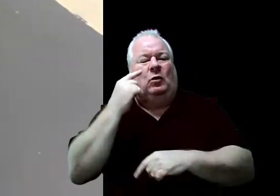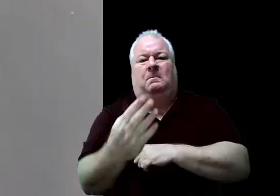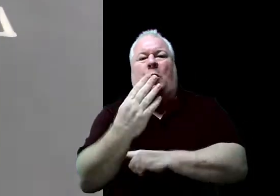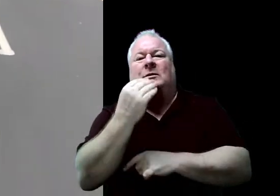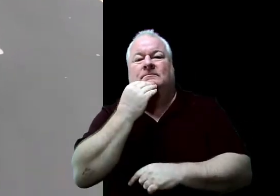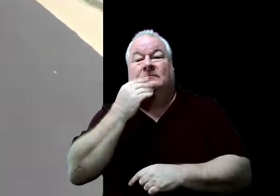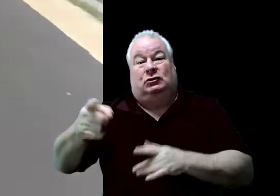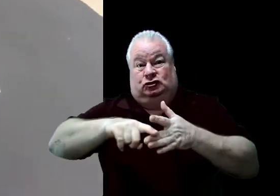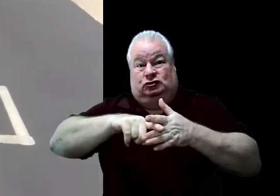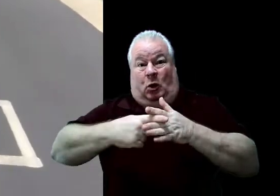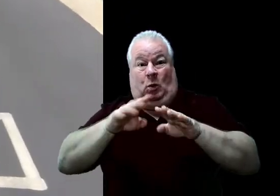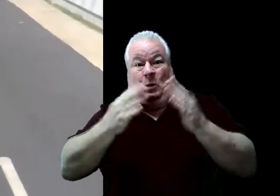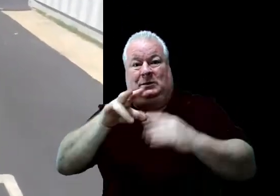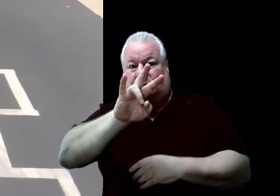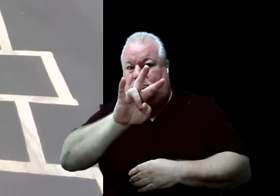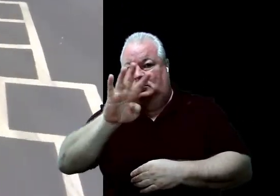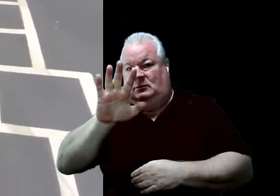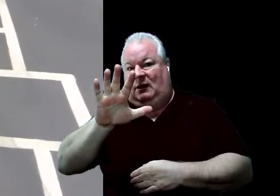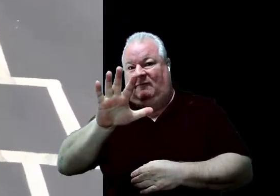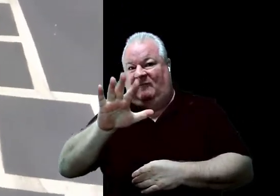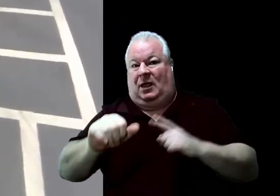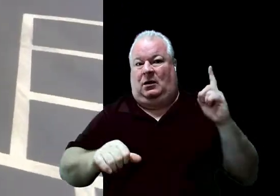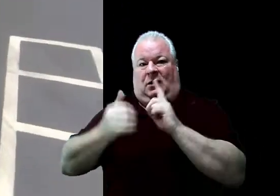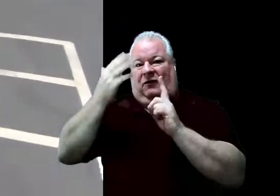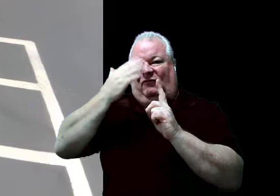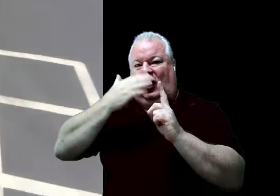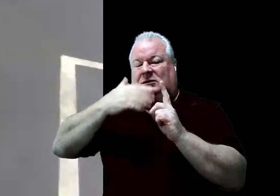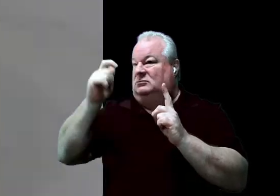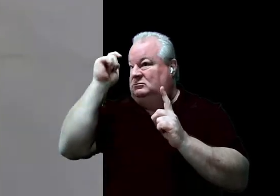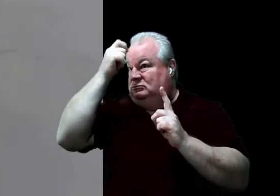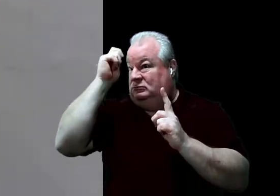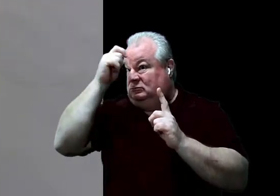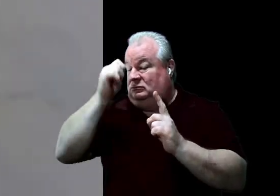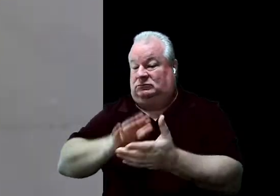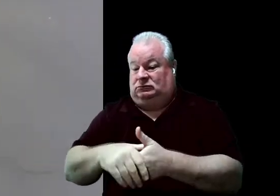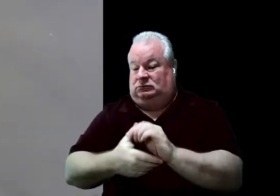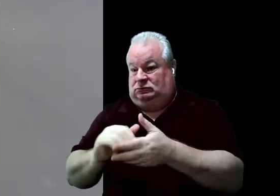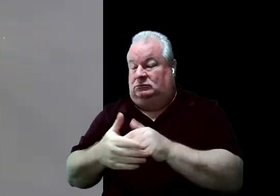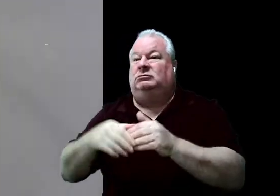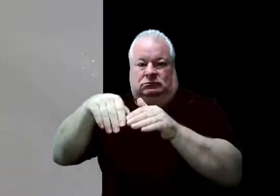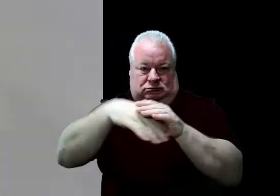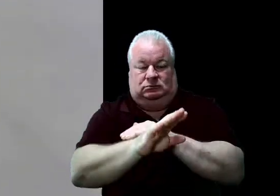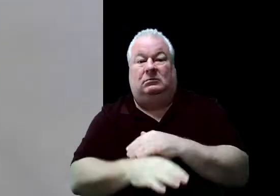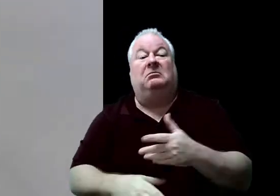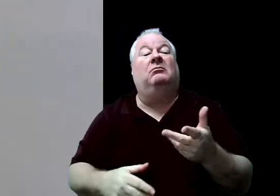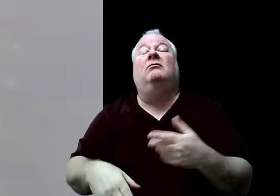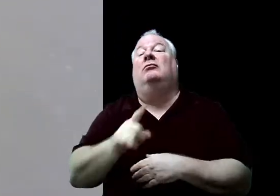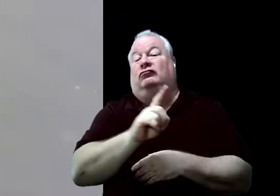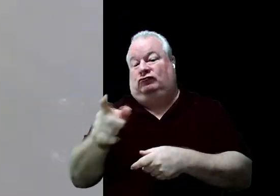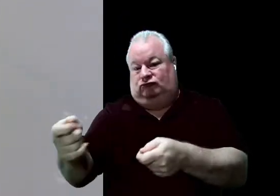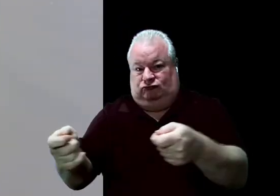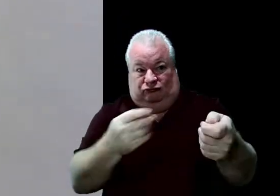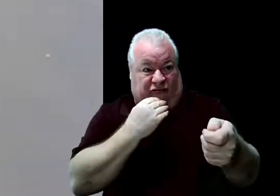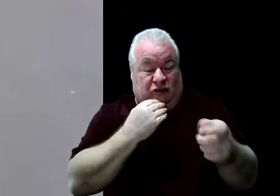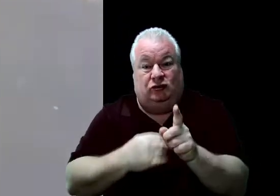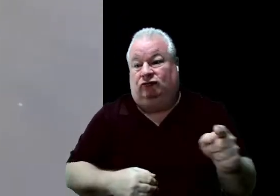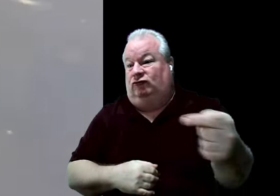will open at 7.45 a.m. And if you finish before 8, you will be asked to walk